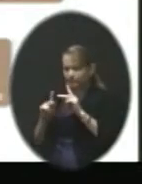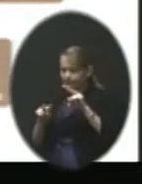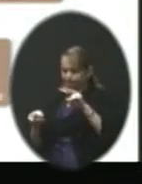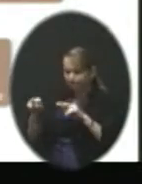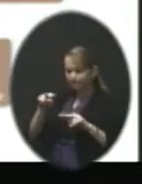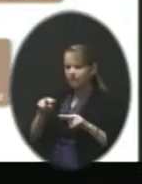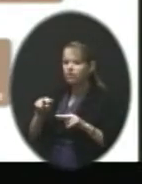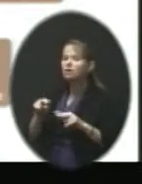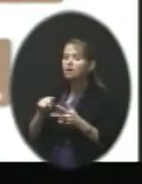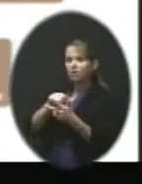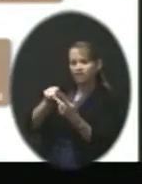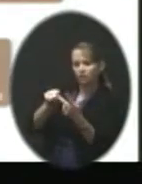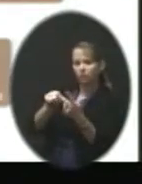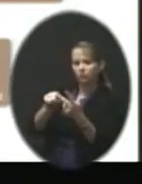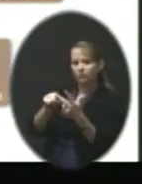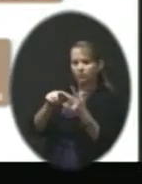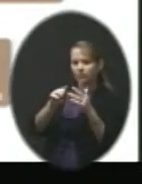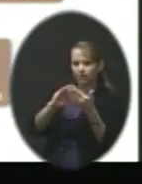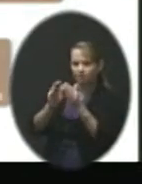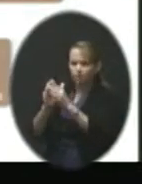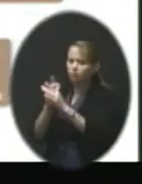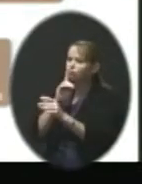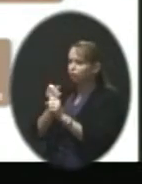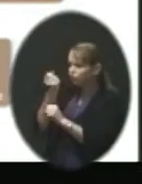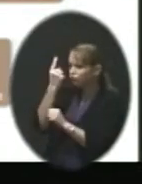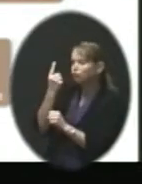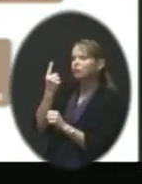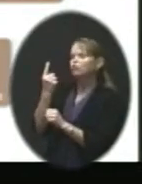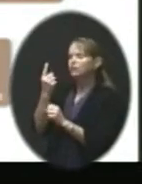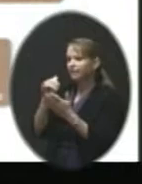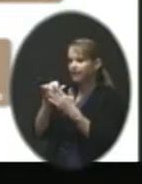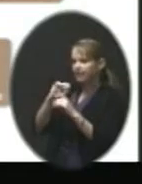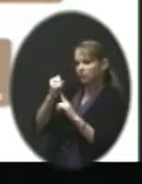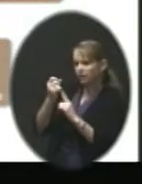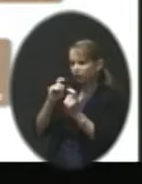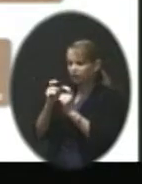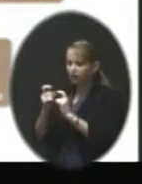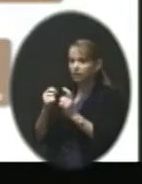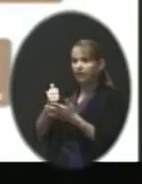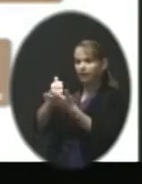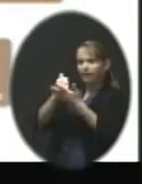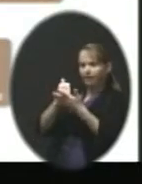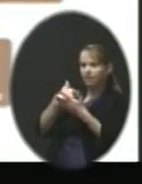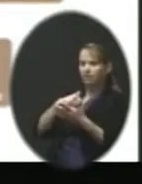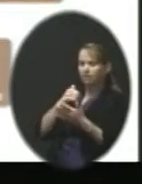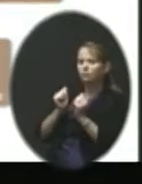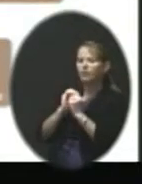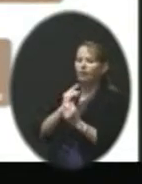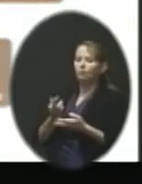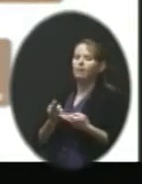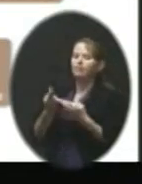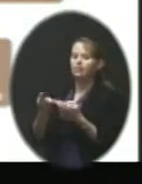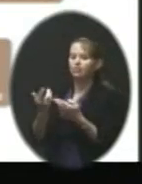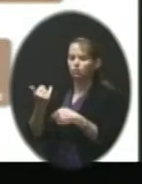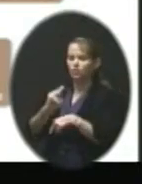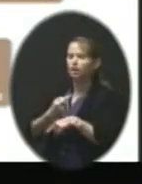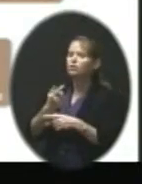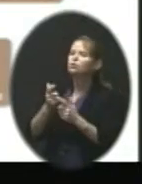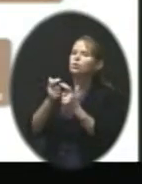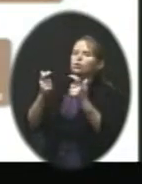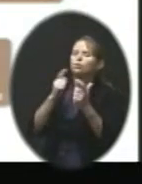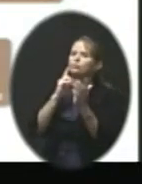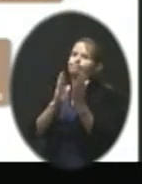and the challenges and really helped us in the recommendation we bring forth today. So a huge shout-out to them.